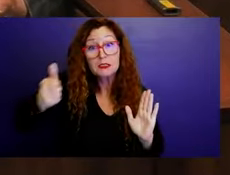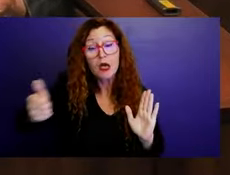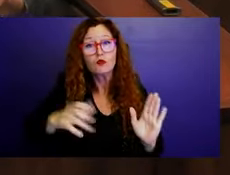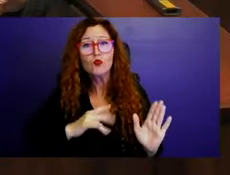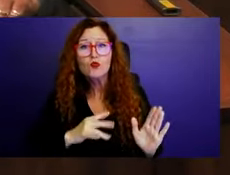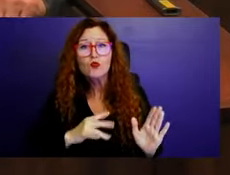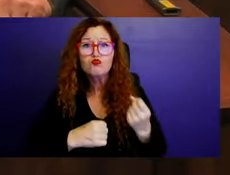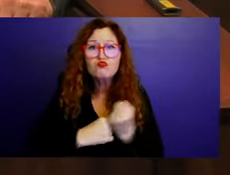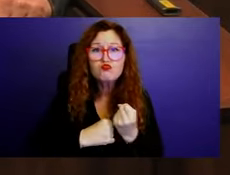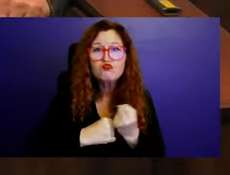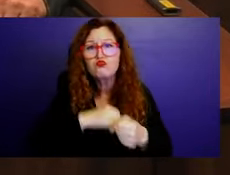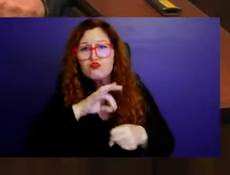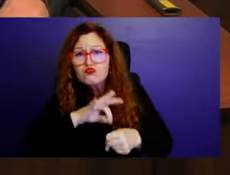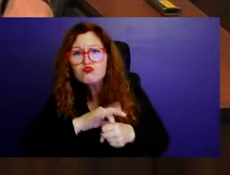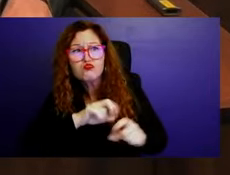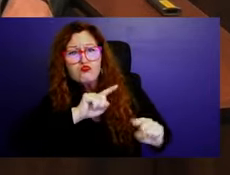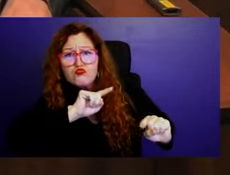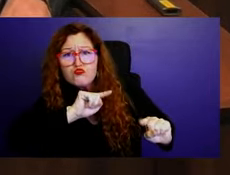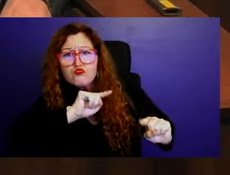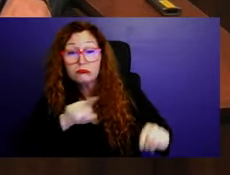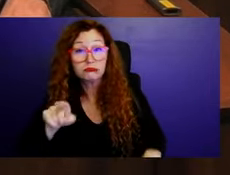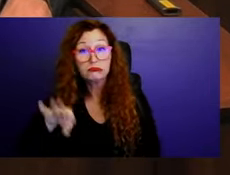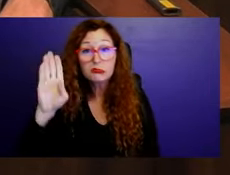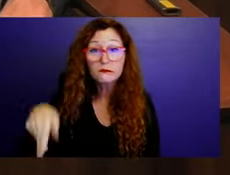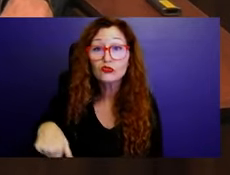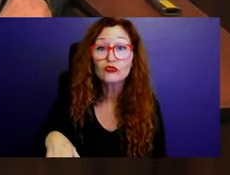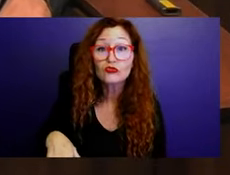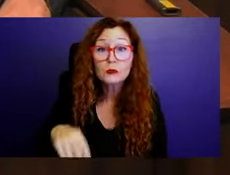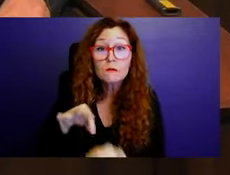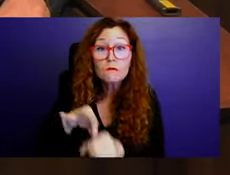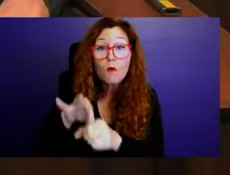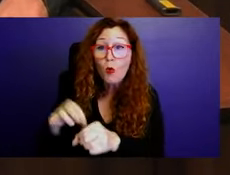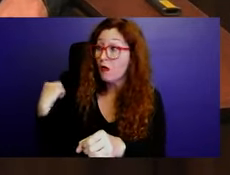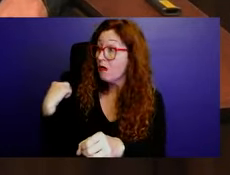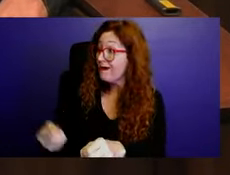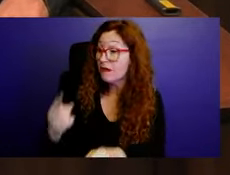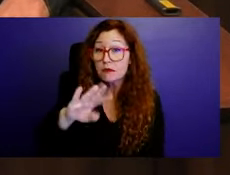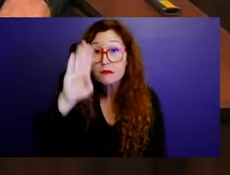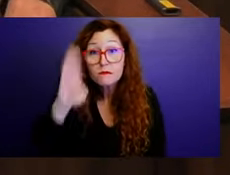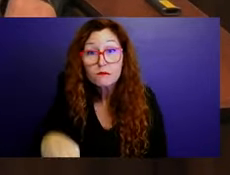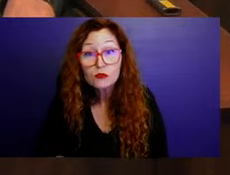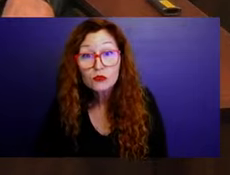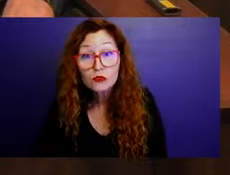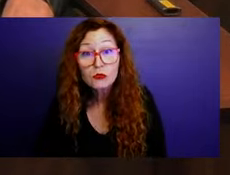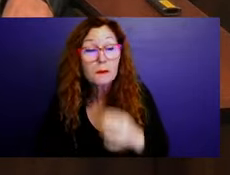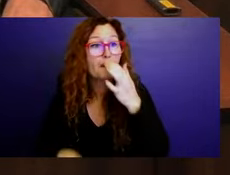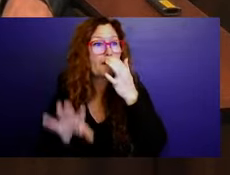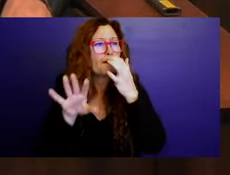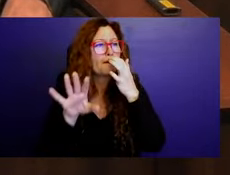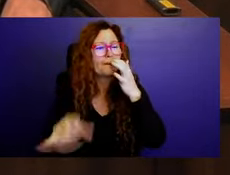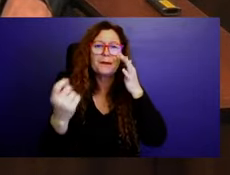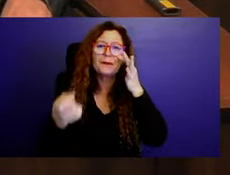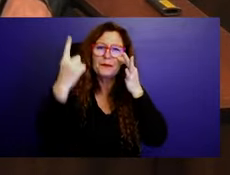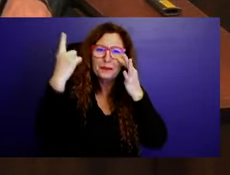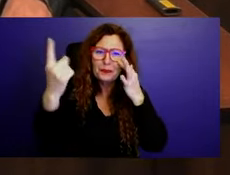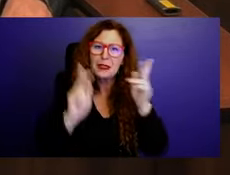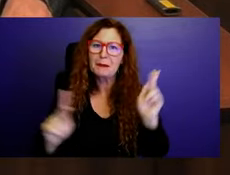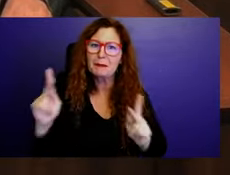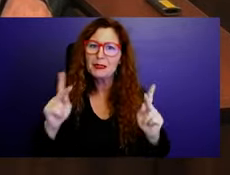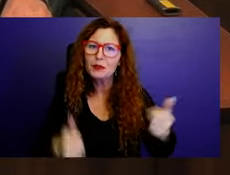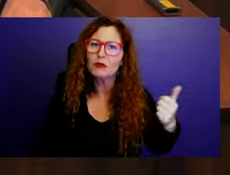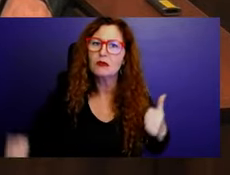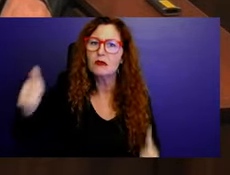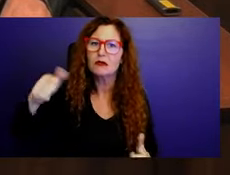public office is not about you. It's about the people who allow you to do it. And you have lost your way, mayor.